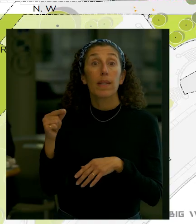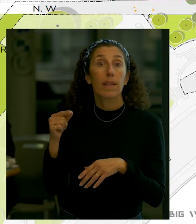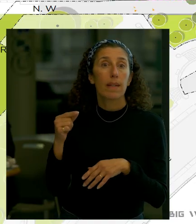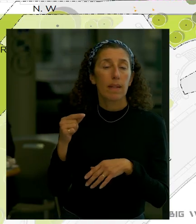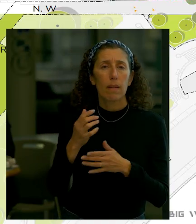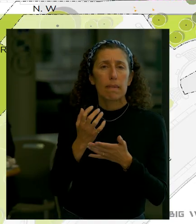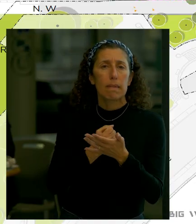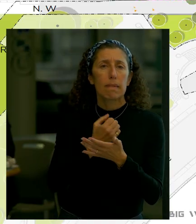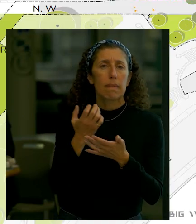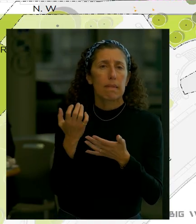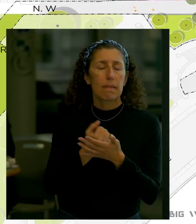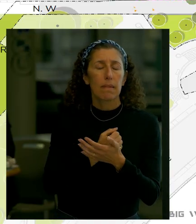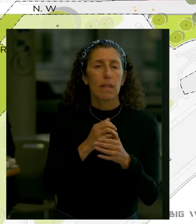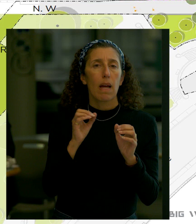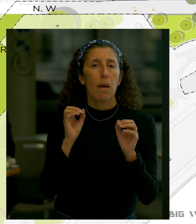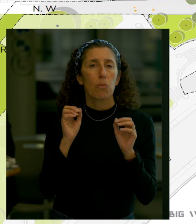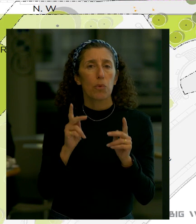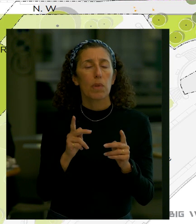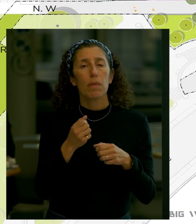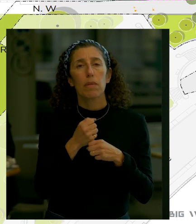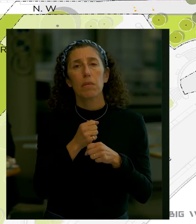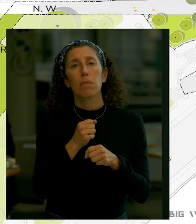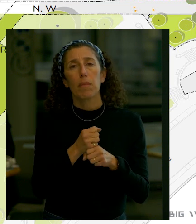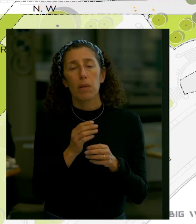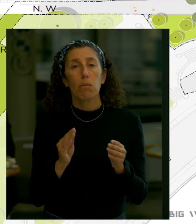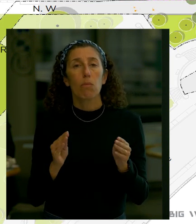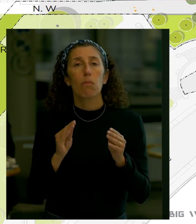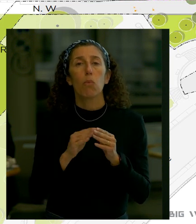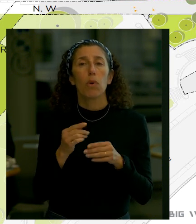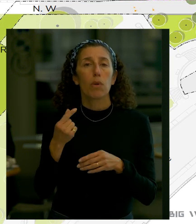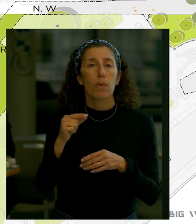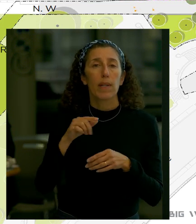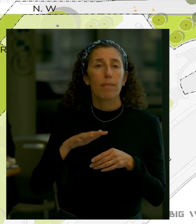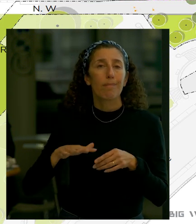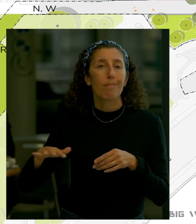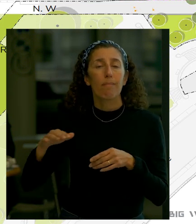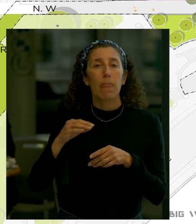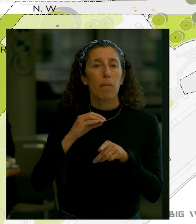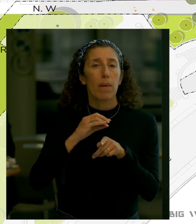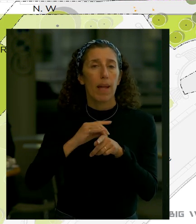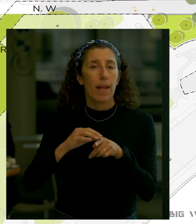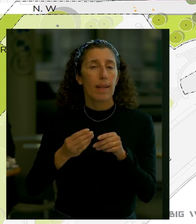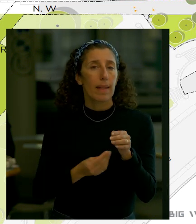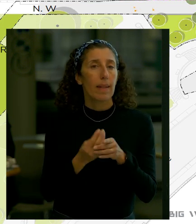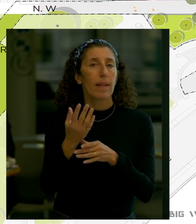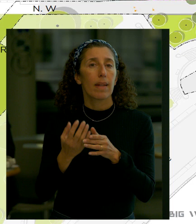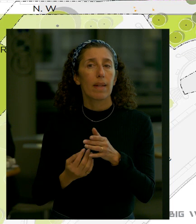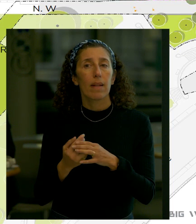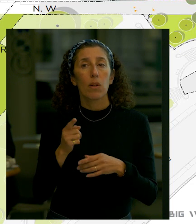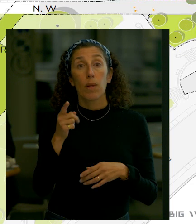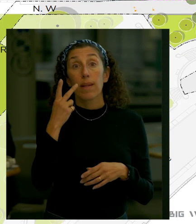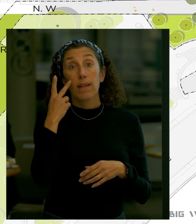we're going to take those opportunities to create areas for greening and planting and this is a good example of that where